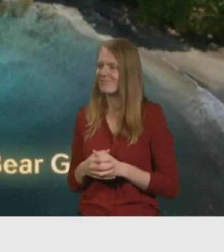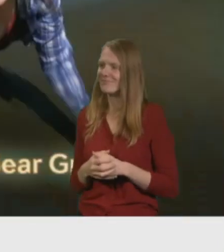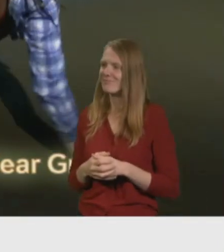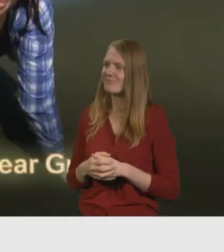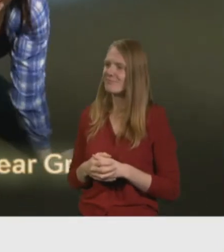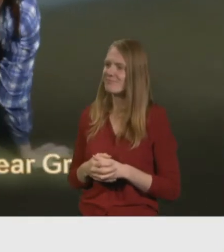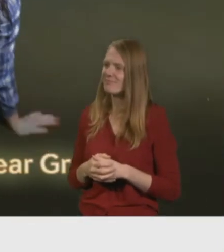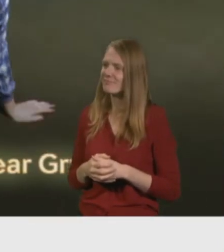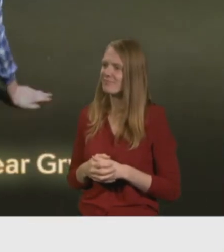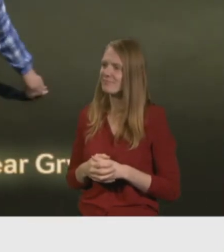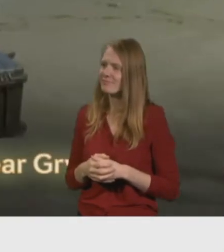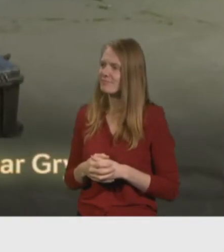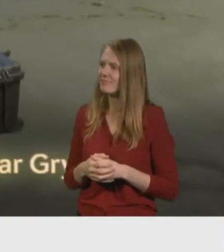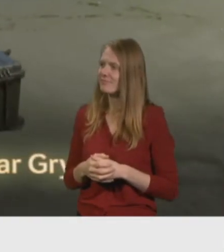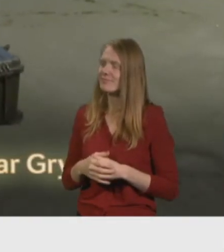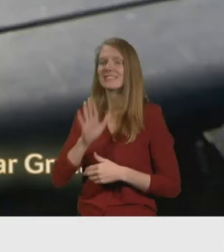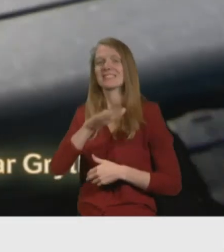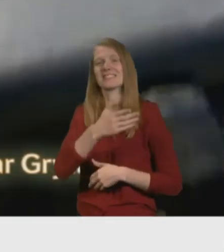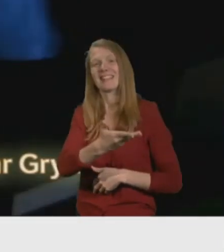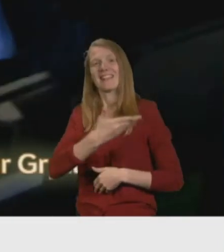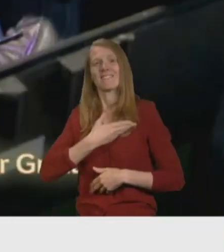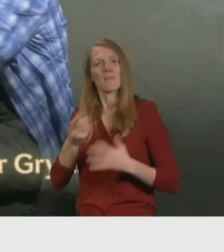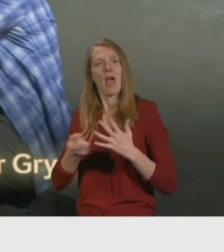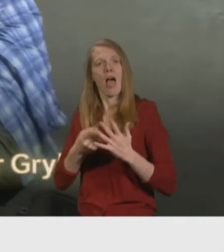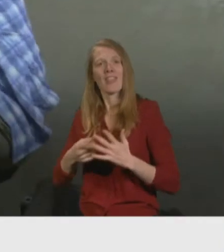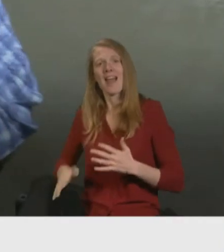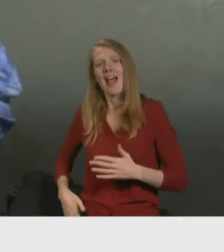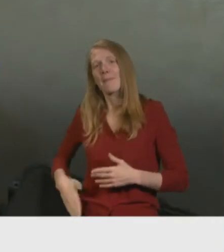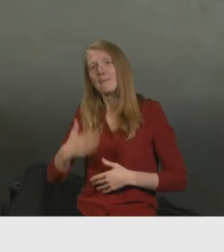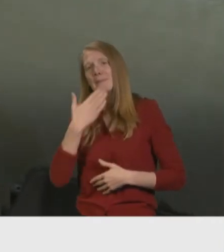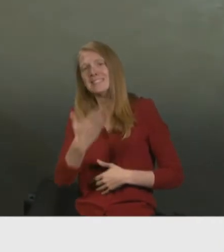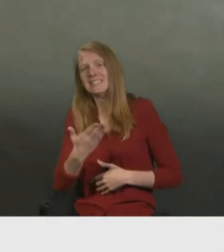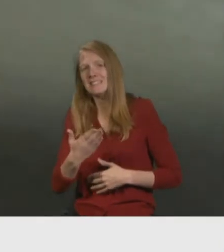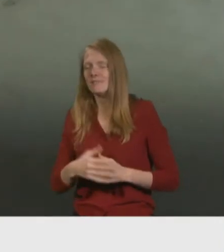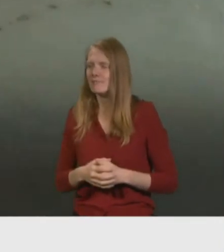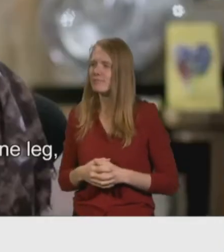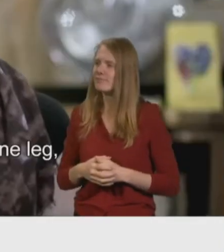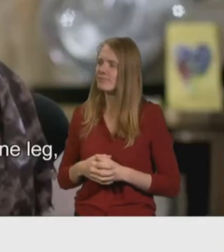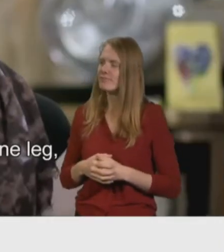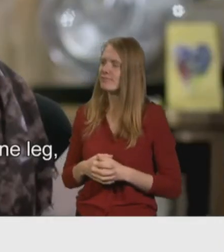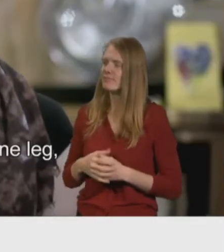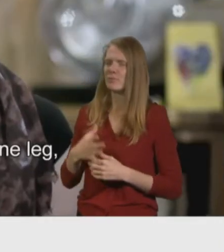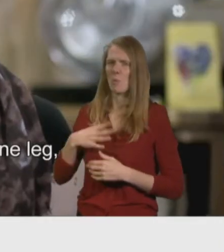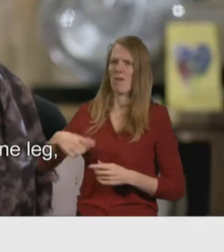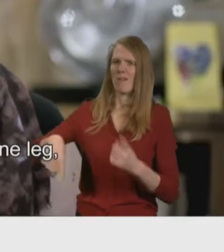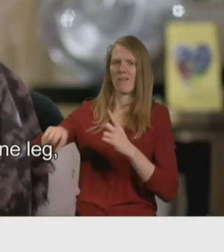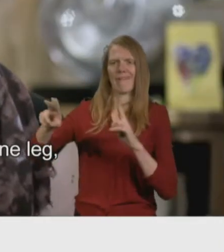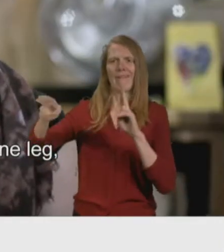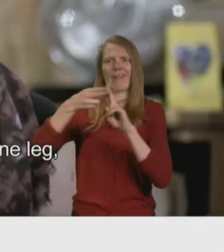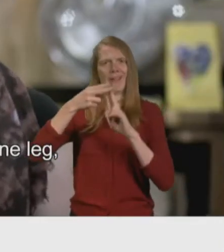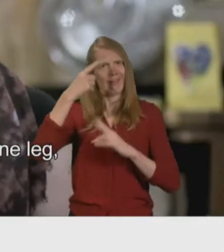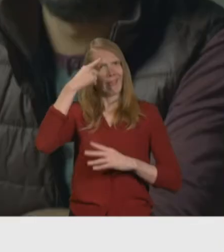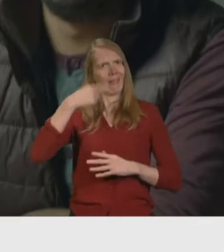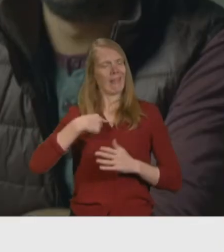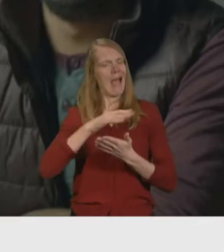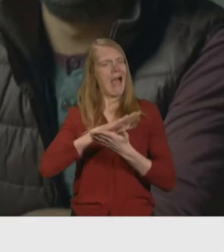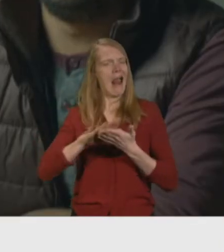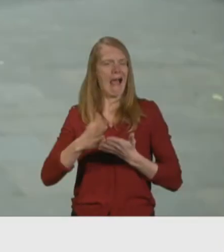I just need you to pass me in with my leg, please. I don't want it to defy me. I'm not the Hannah with one leg. I'm Hannah.